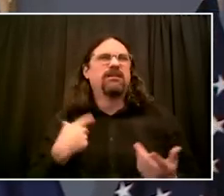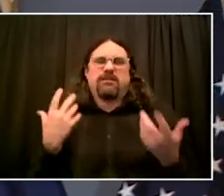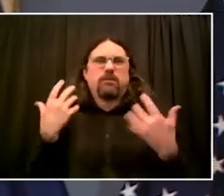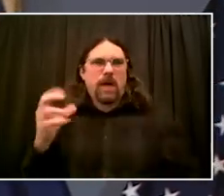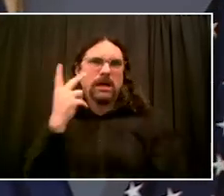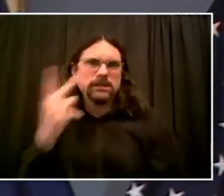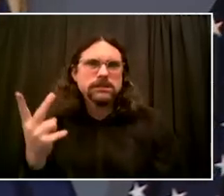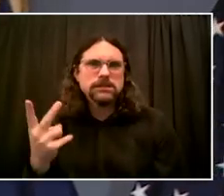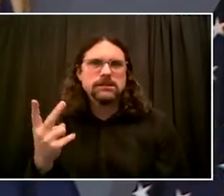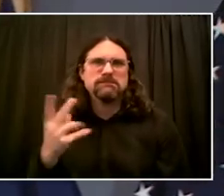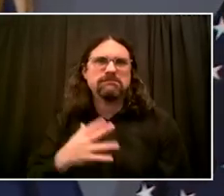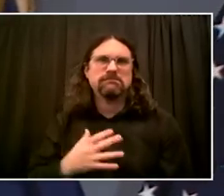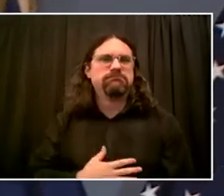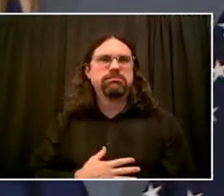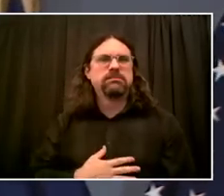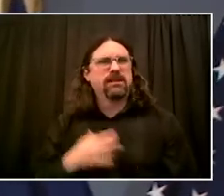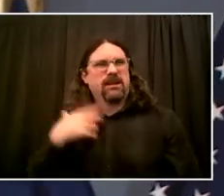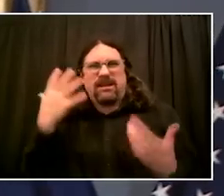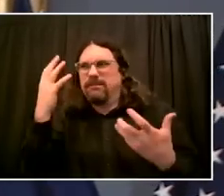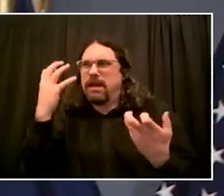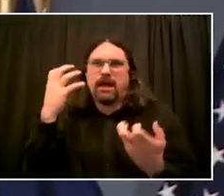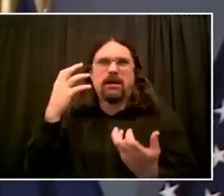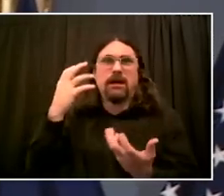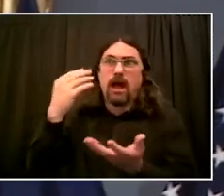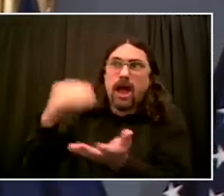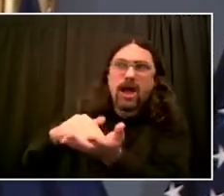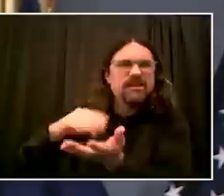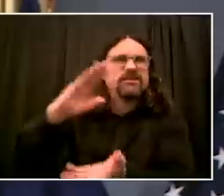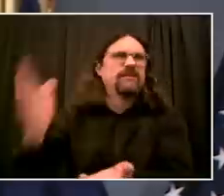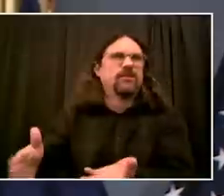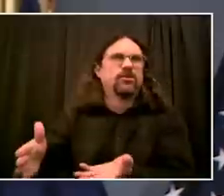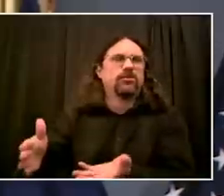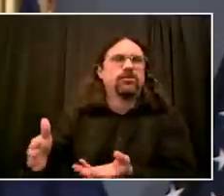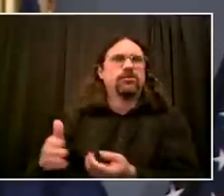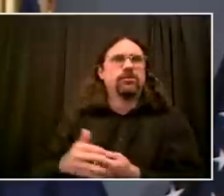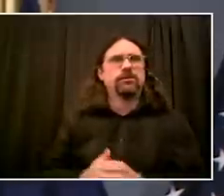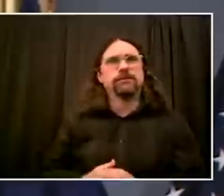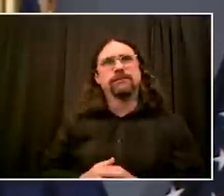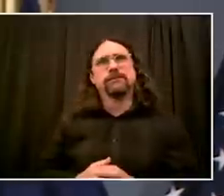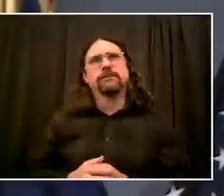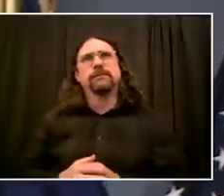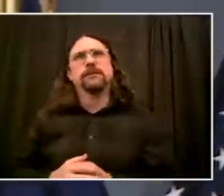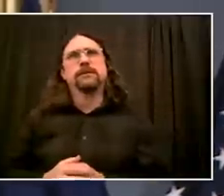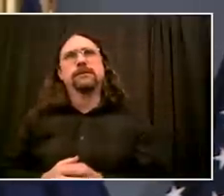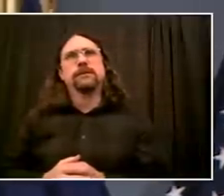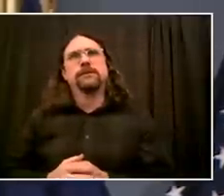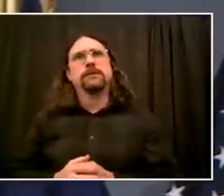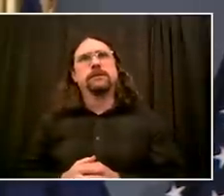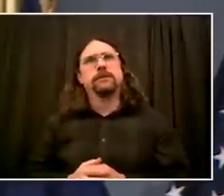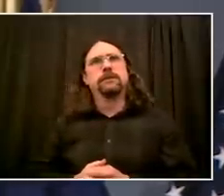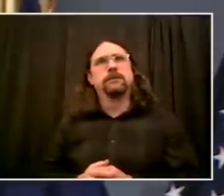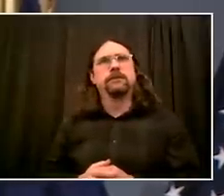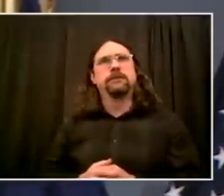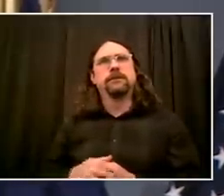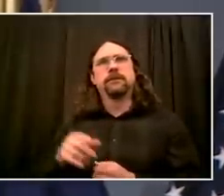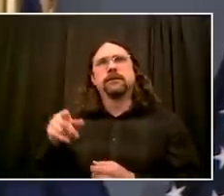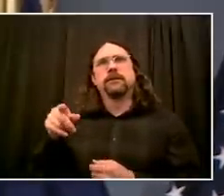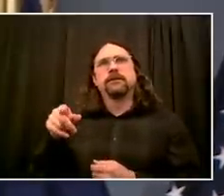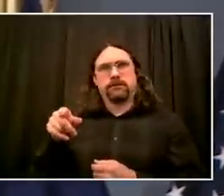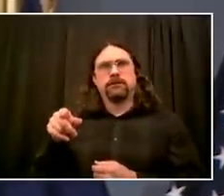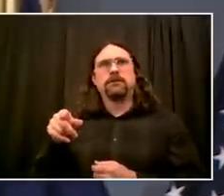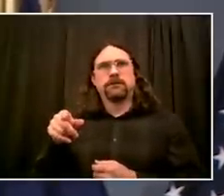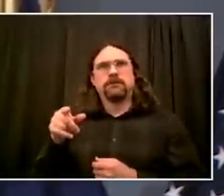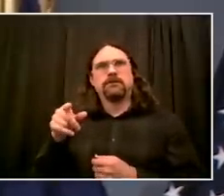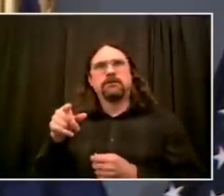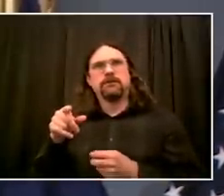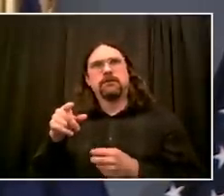a moment to minimize some of the challenges we faced and the underlying reality that for those